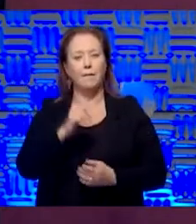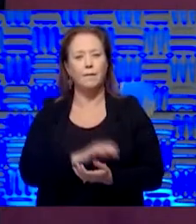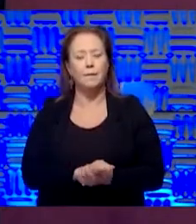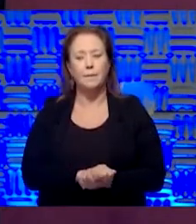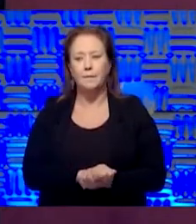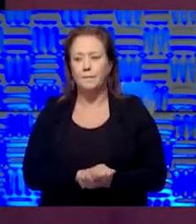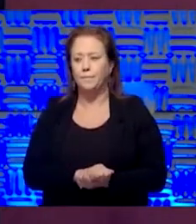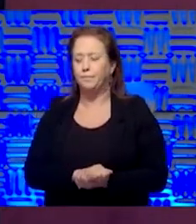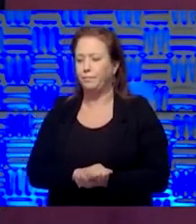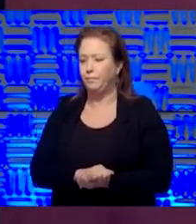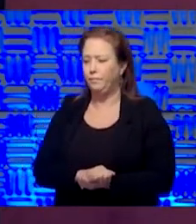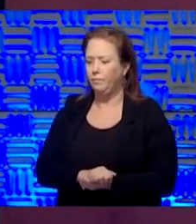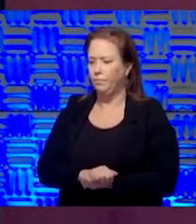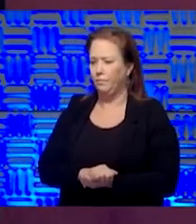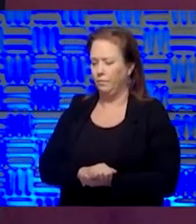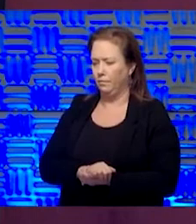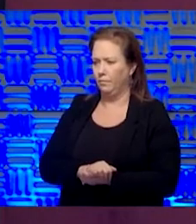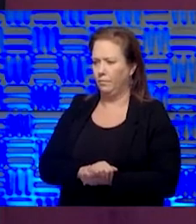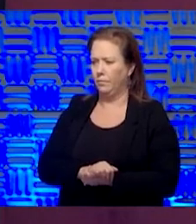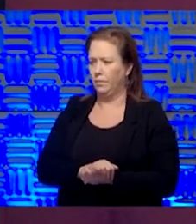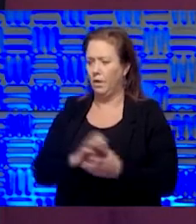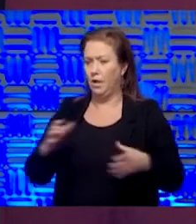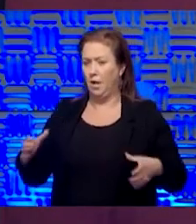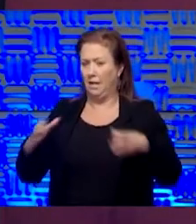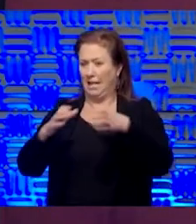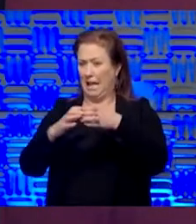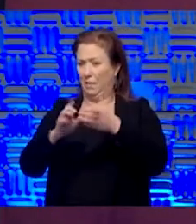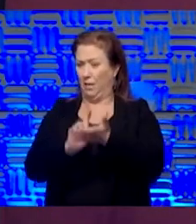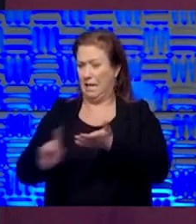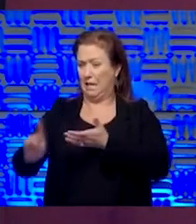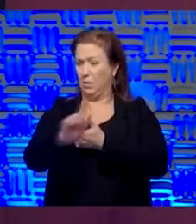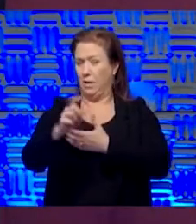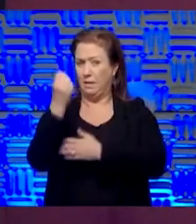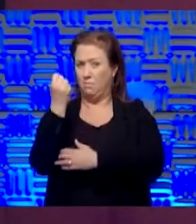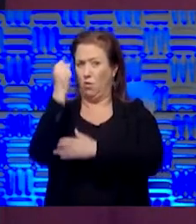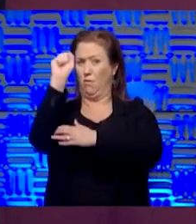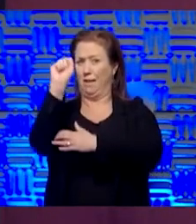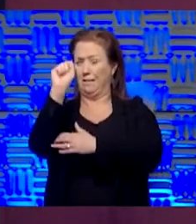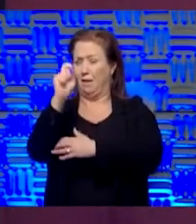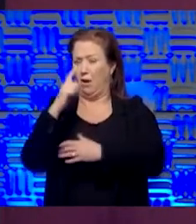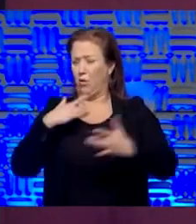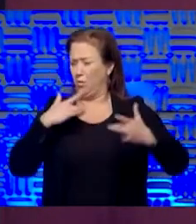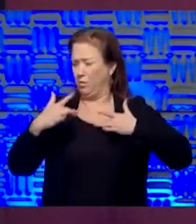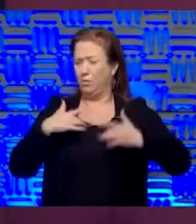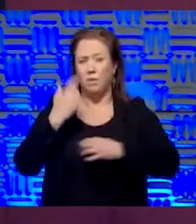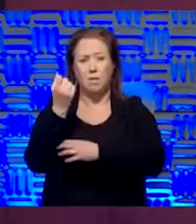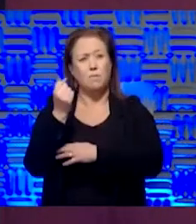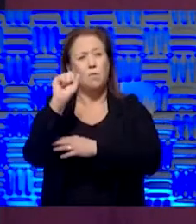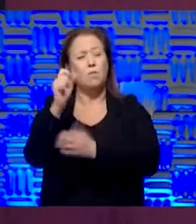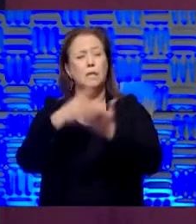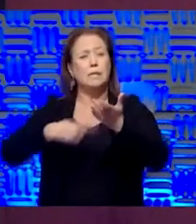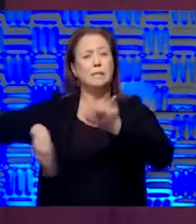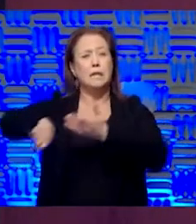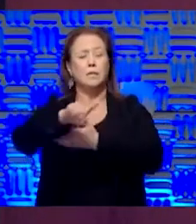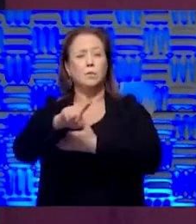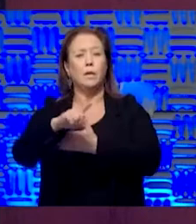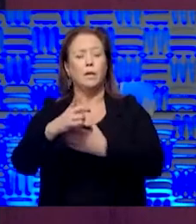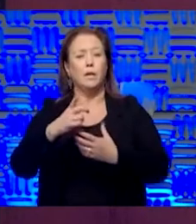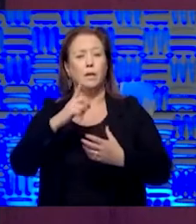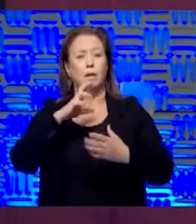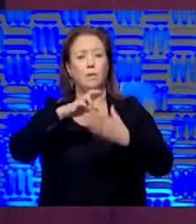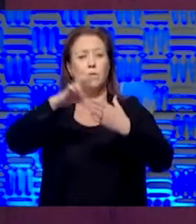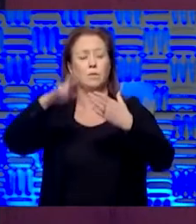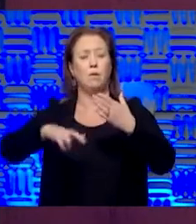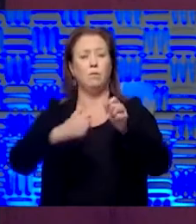Senator, I may, too. protests or gatherings next week, are they a concern to you that it could be a result in a